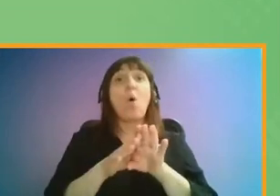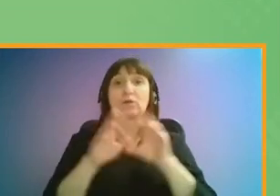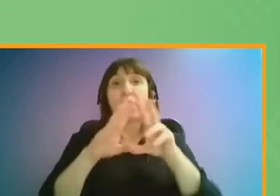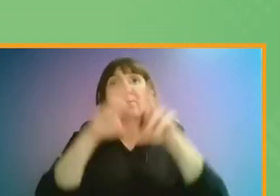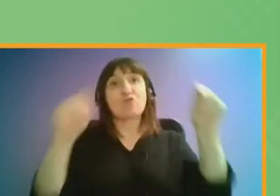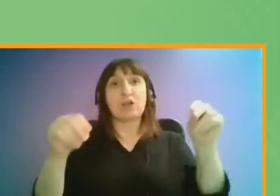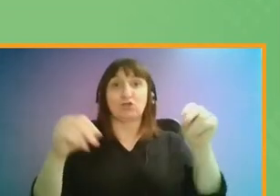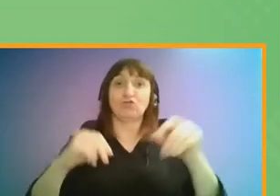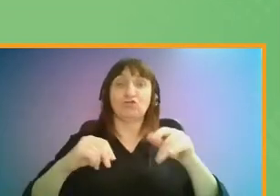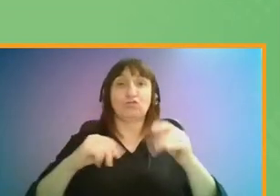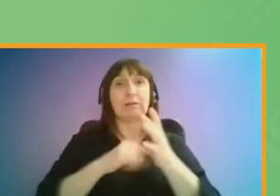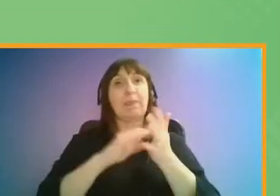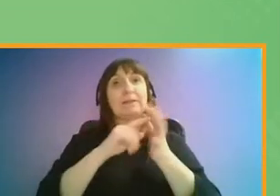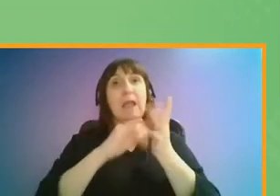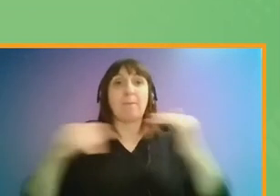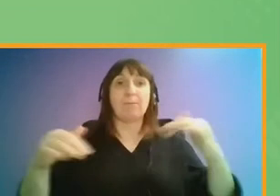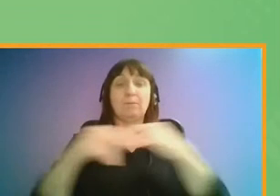the Thames.